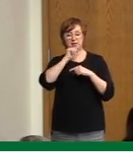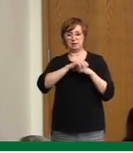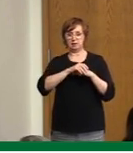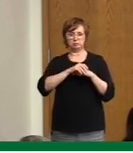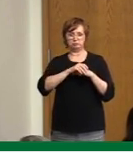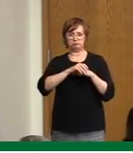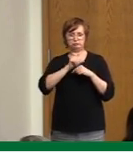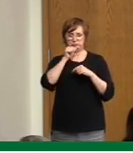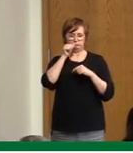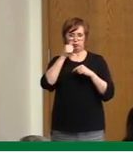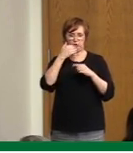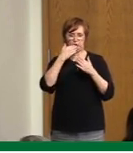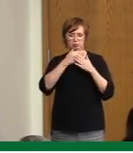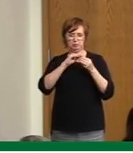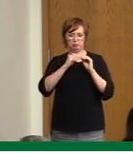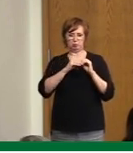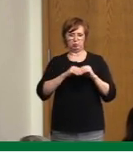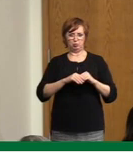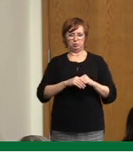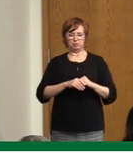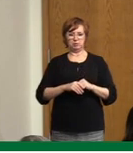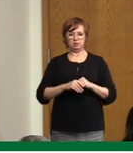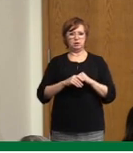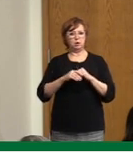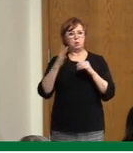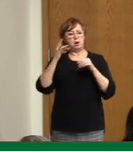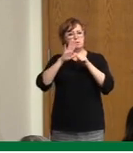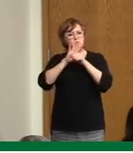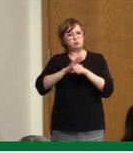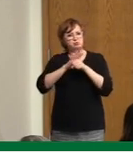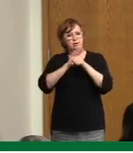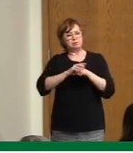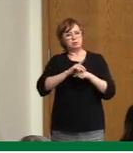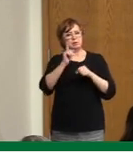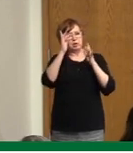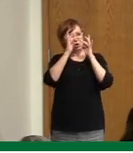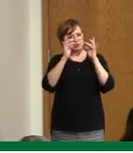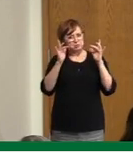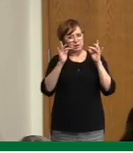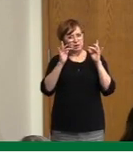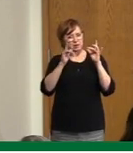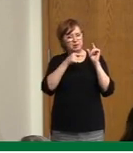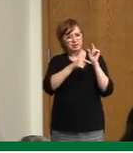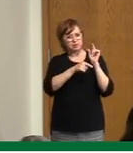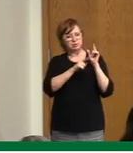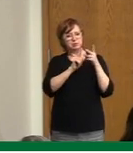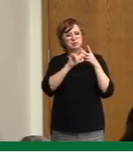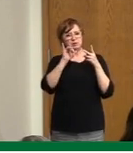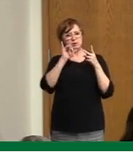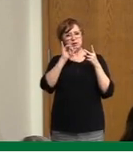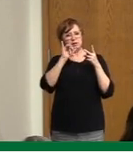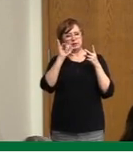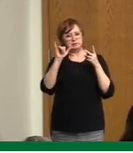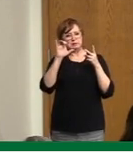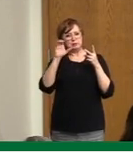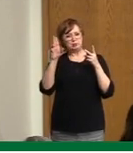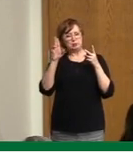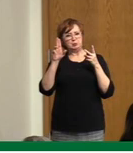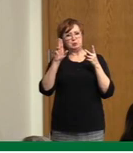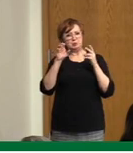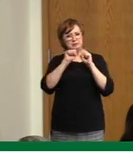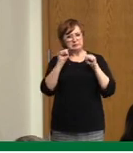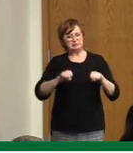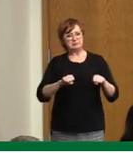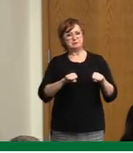a sustained period of time still puts too much pressure on the hospital and acute ICU system. So we do want